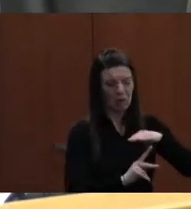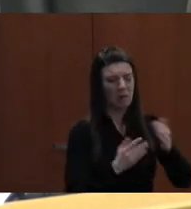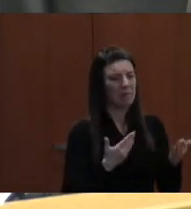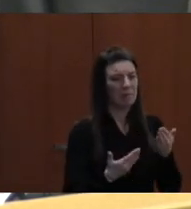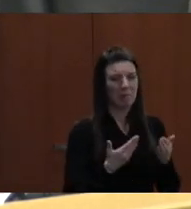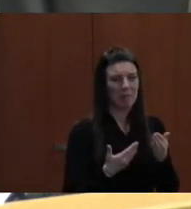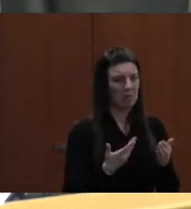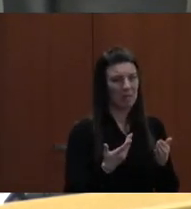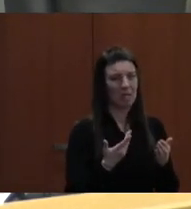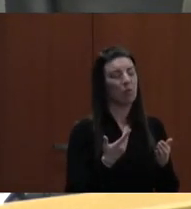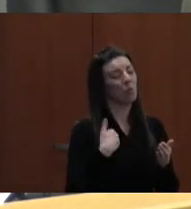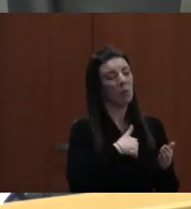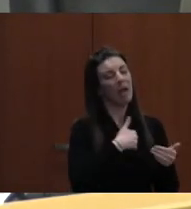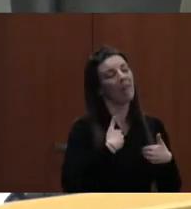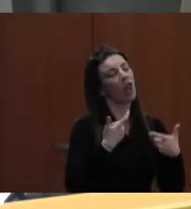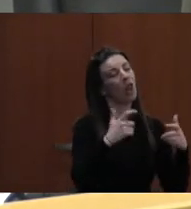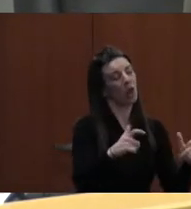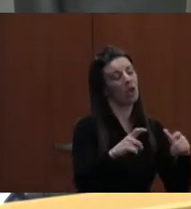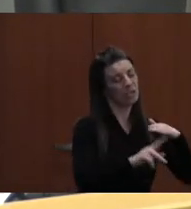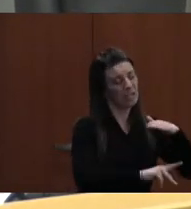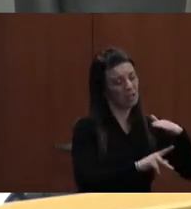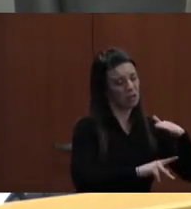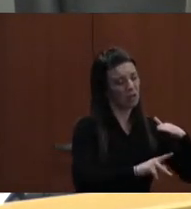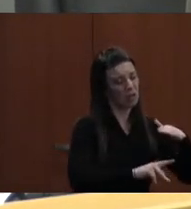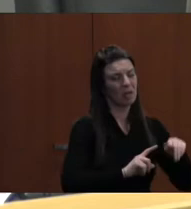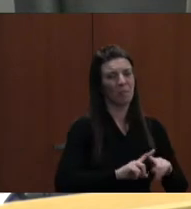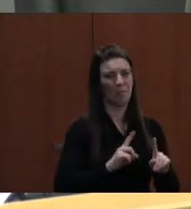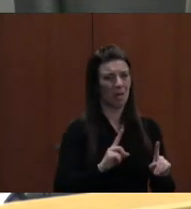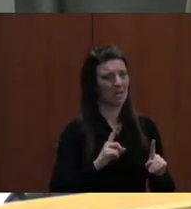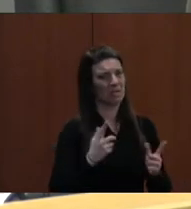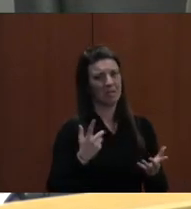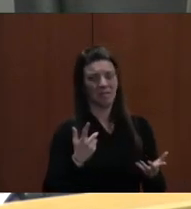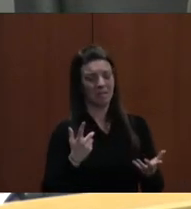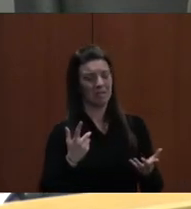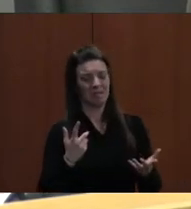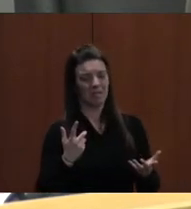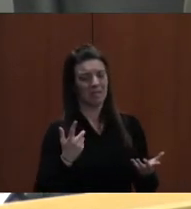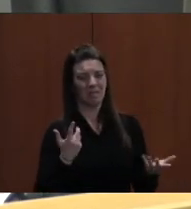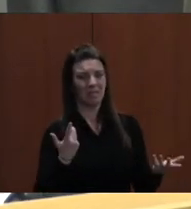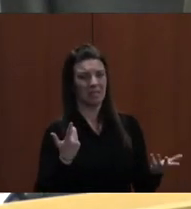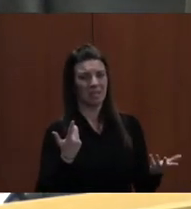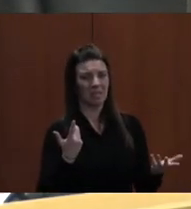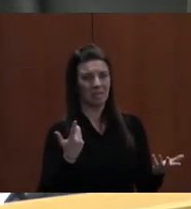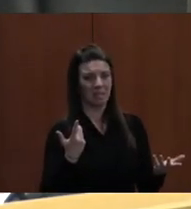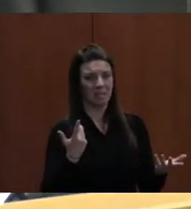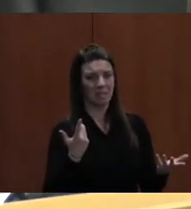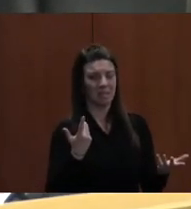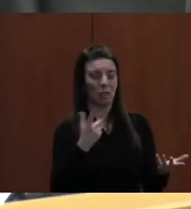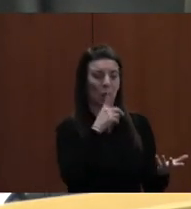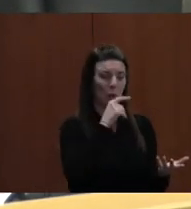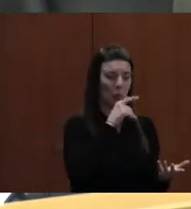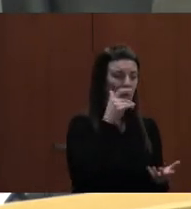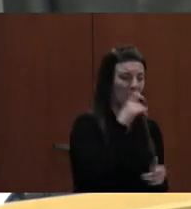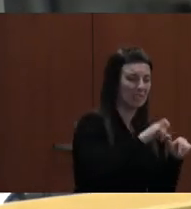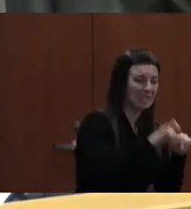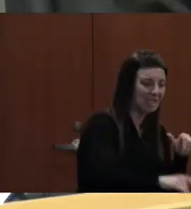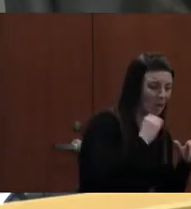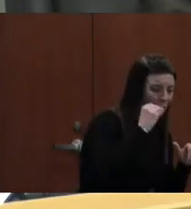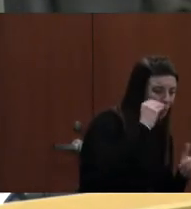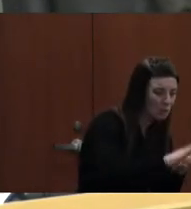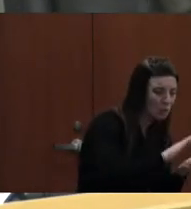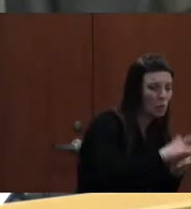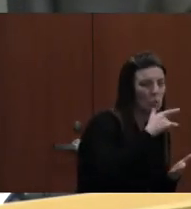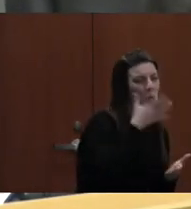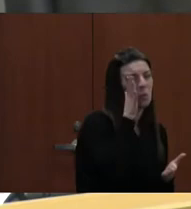kindergarten, but birth rates don't seem to indicate that. But again, who's going to be on homeschooling? Who's going to return to school next year? We could have a